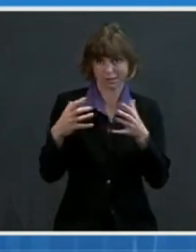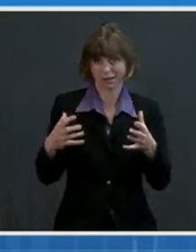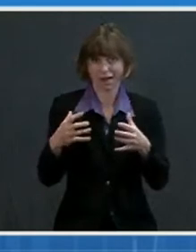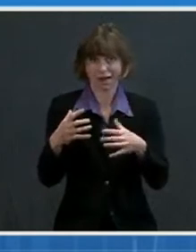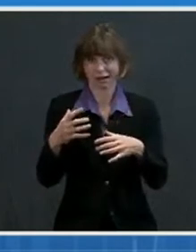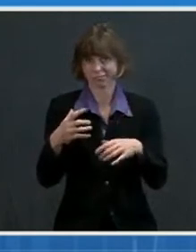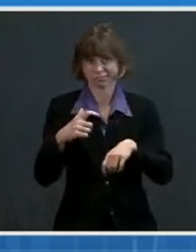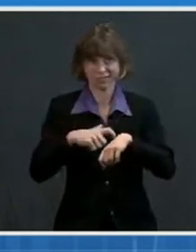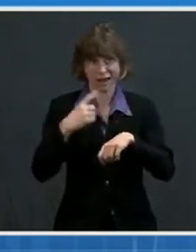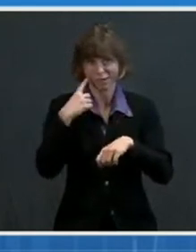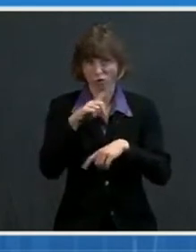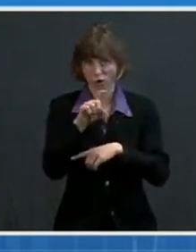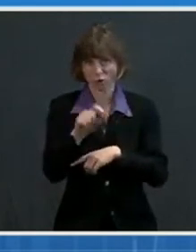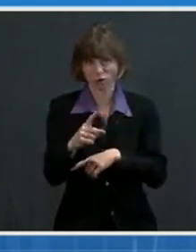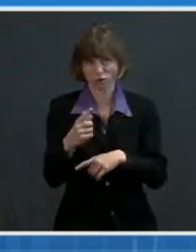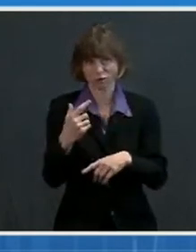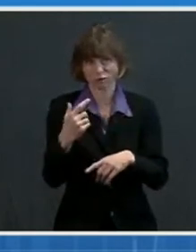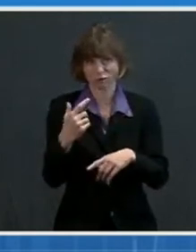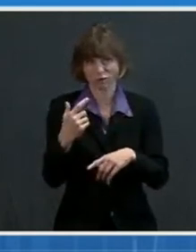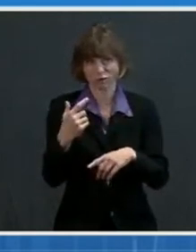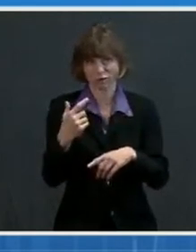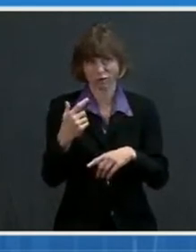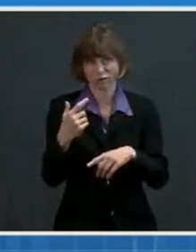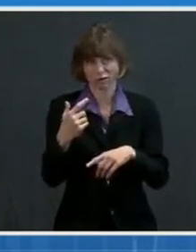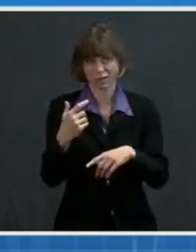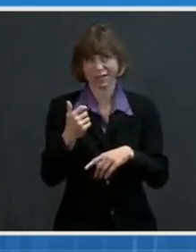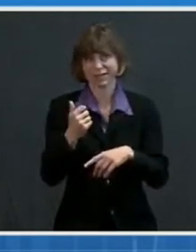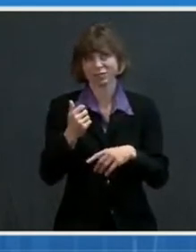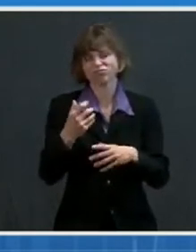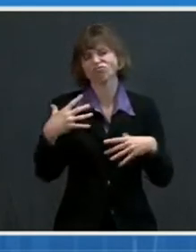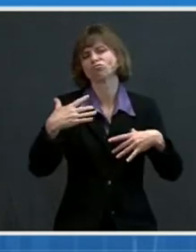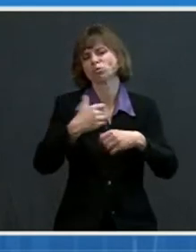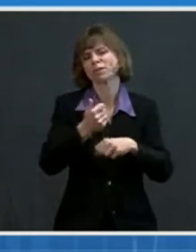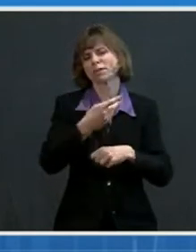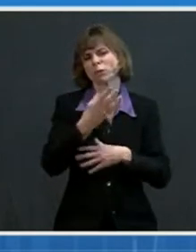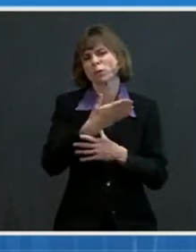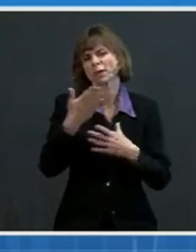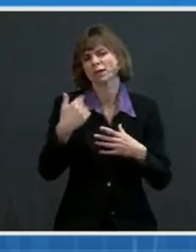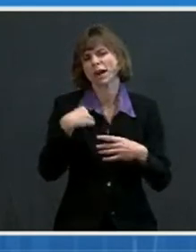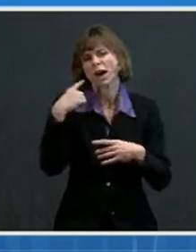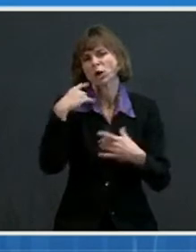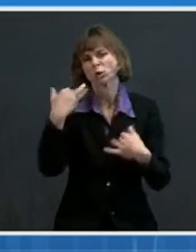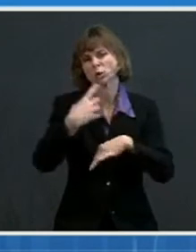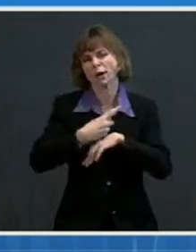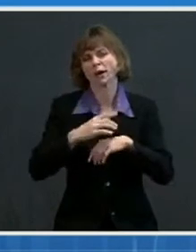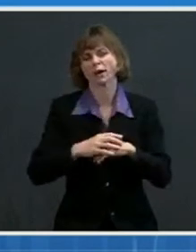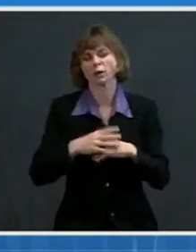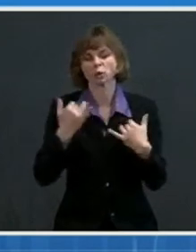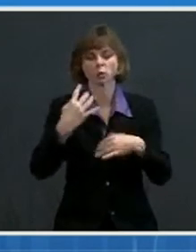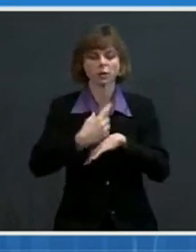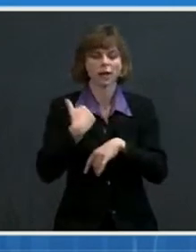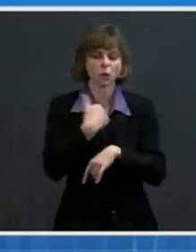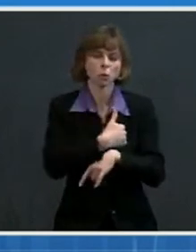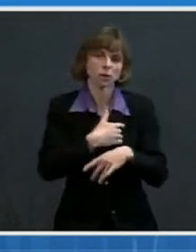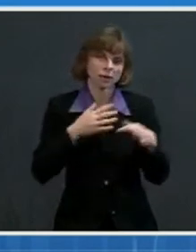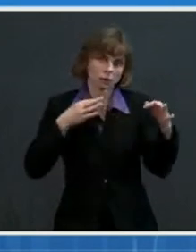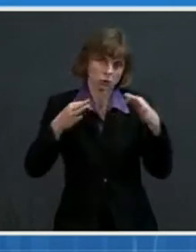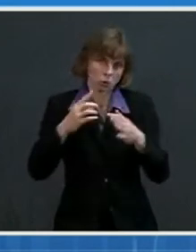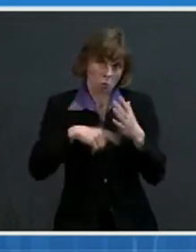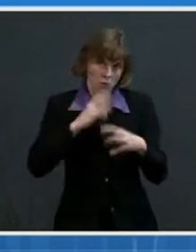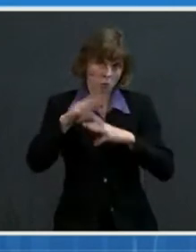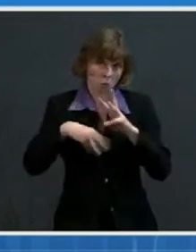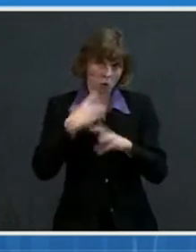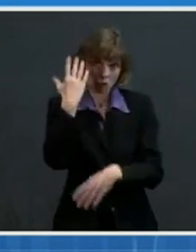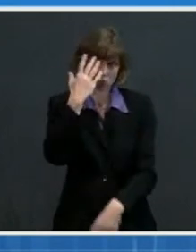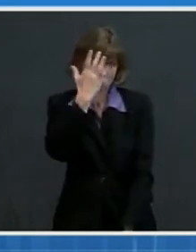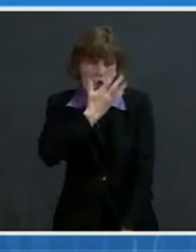things that we heard today. Today, I think we've begun to describe what a world looks like